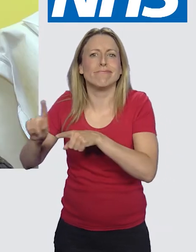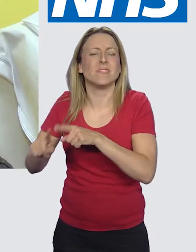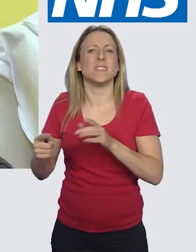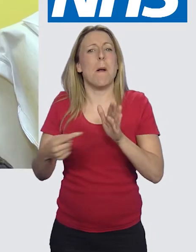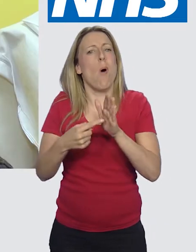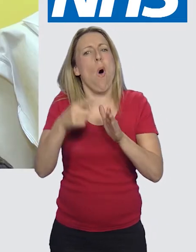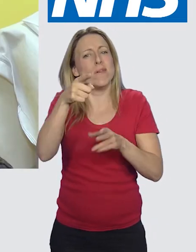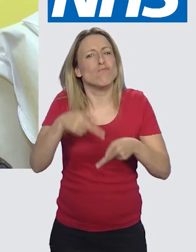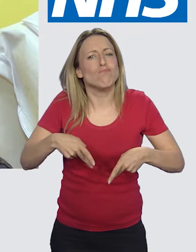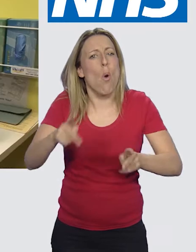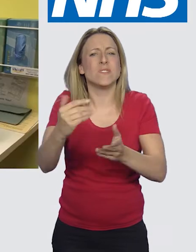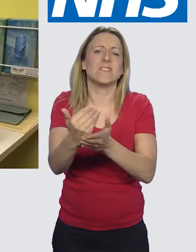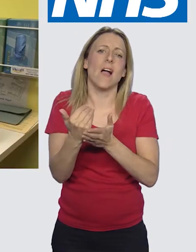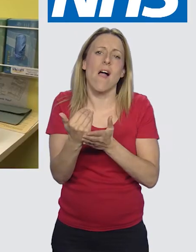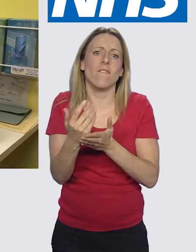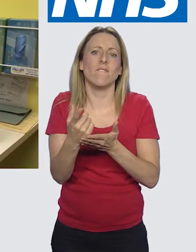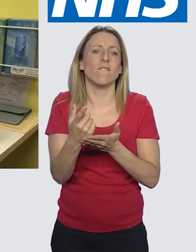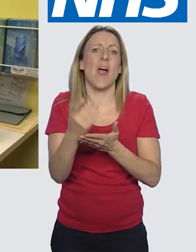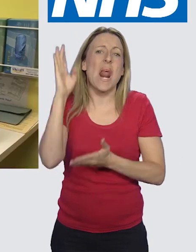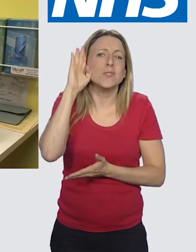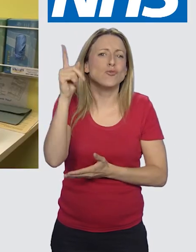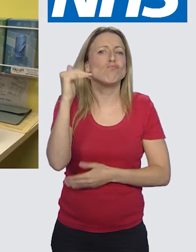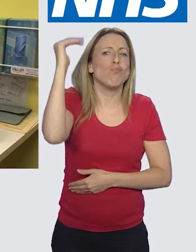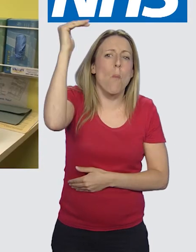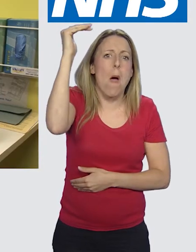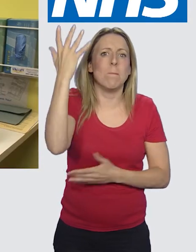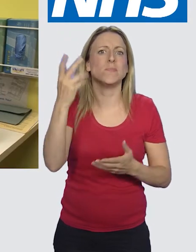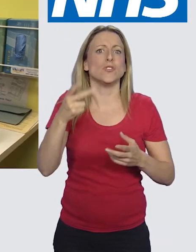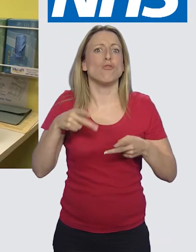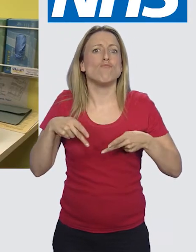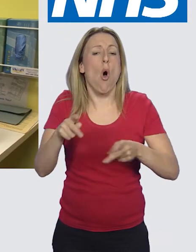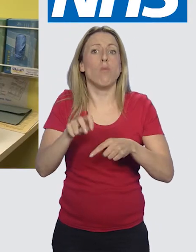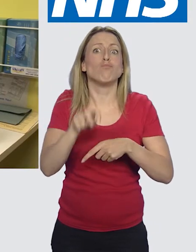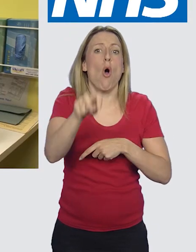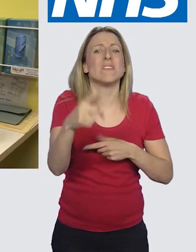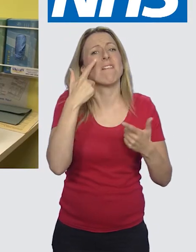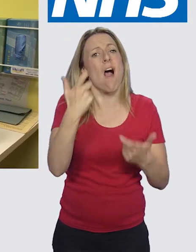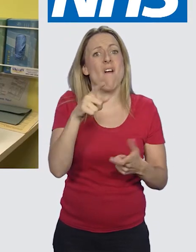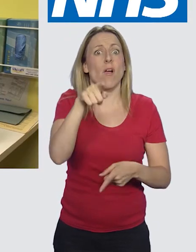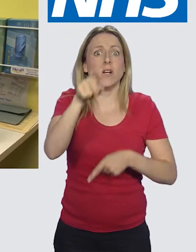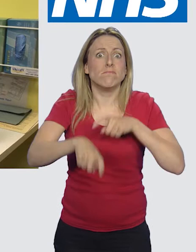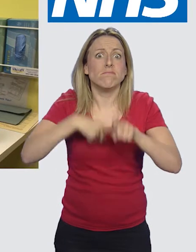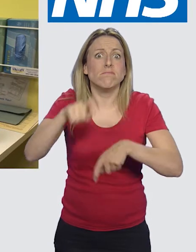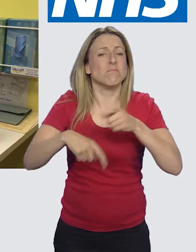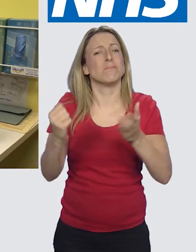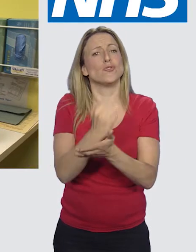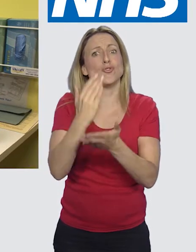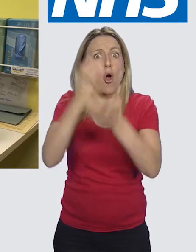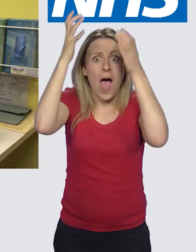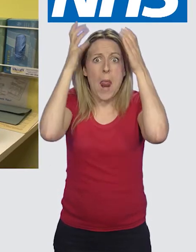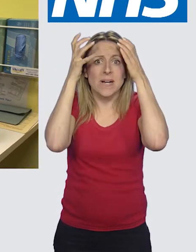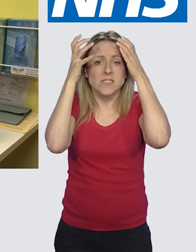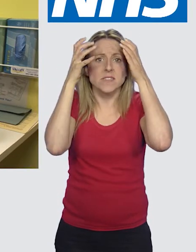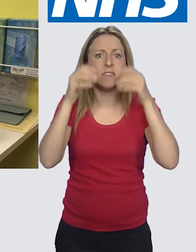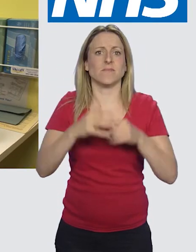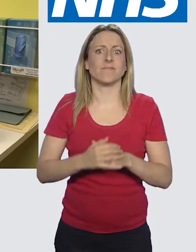thing that's important is making sure that you're safe when you're out on the roads. So, always listen to grown-ups, be careful when you're crossing the roads and make